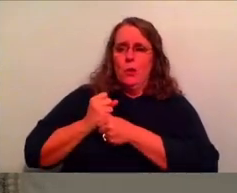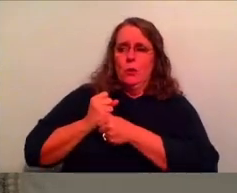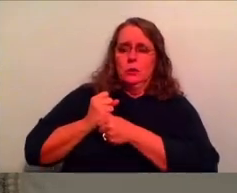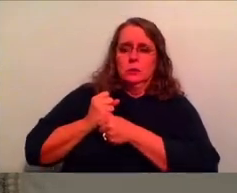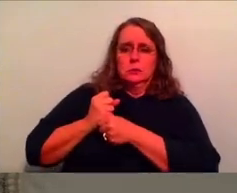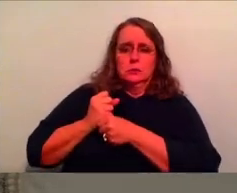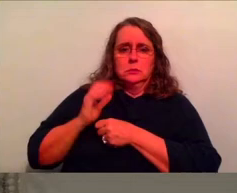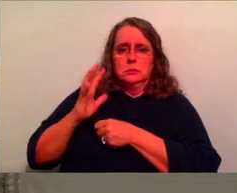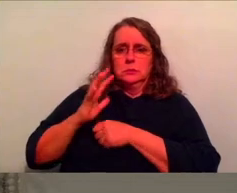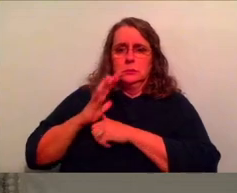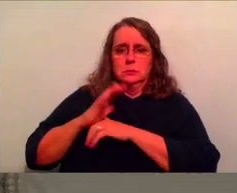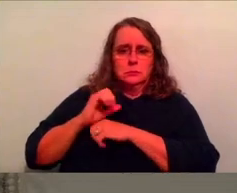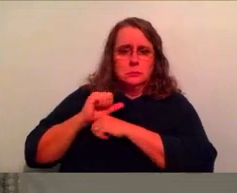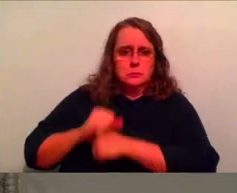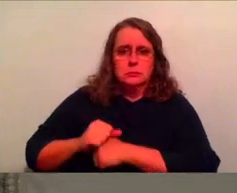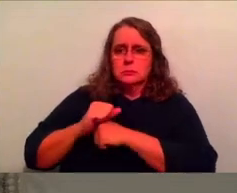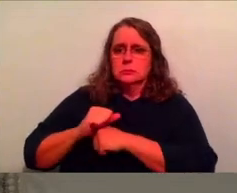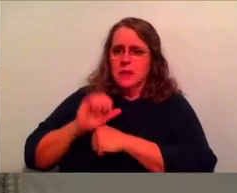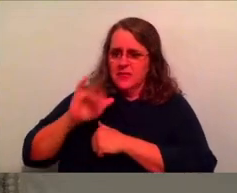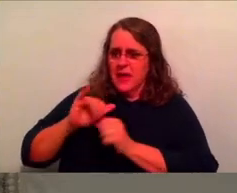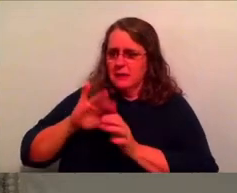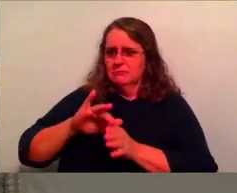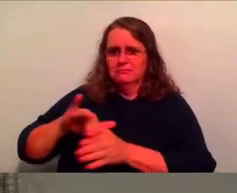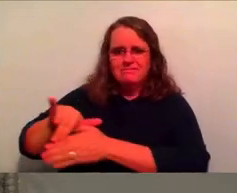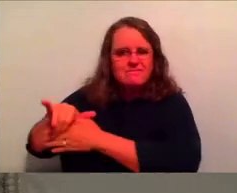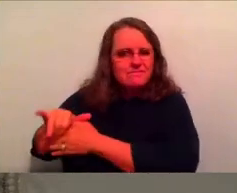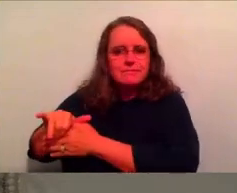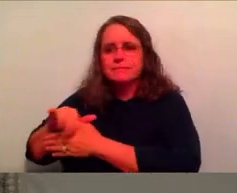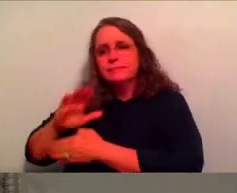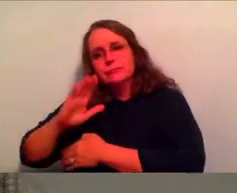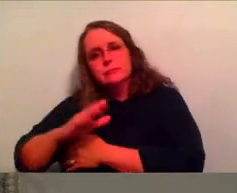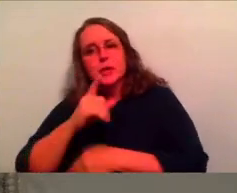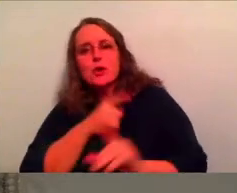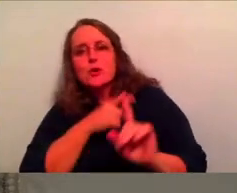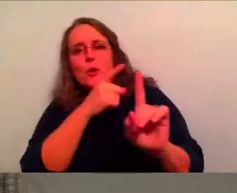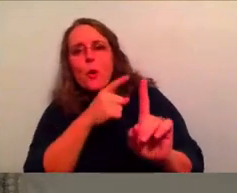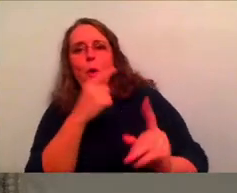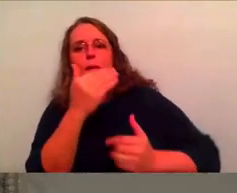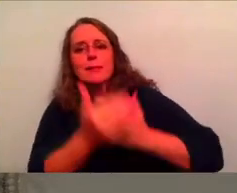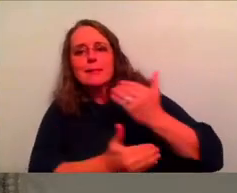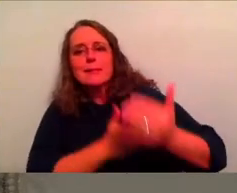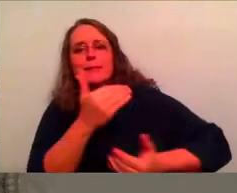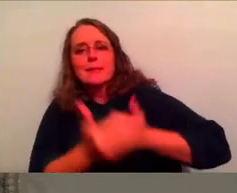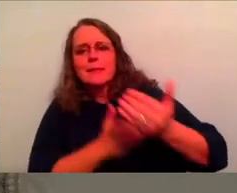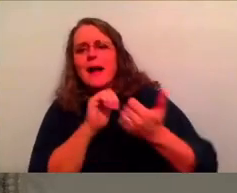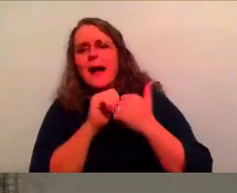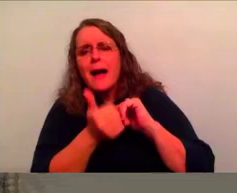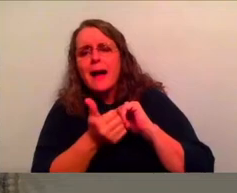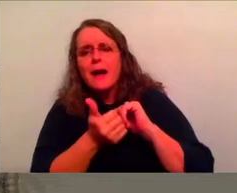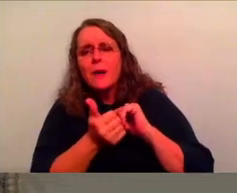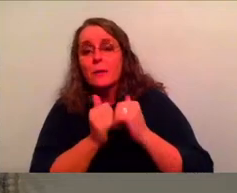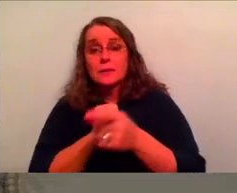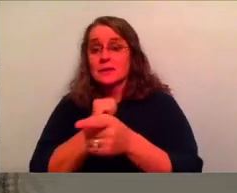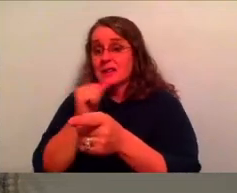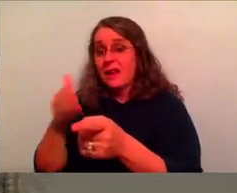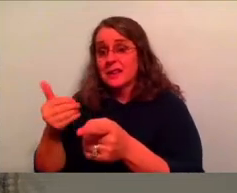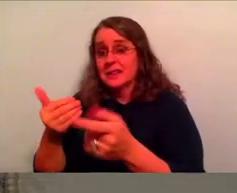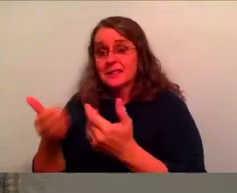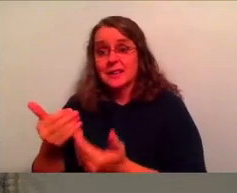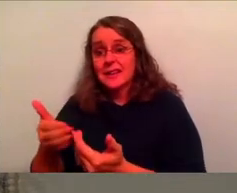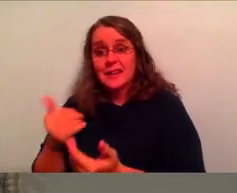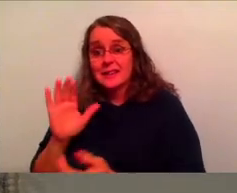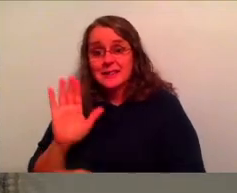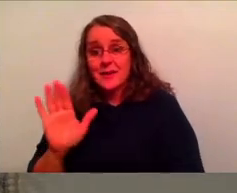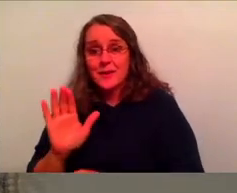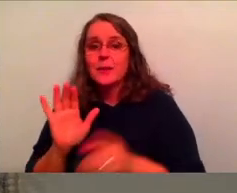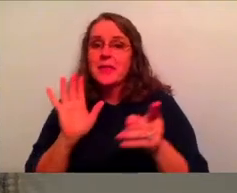putting these things behind us and then pressing on towards the goal? Uh, man. It's not easy. It's not easy. That's the thing.